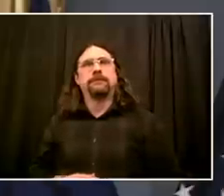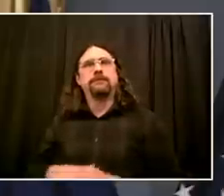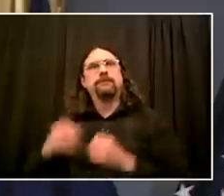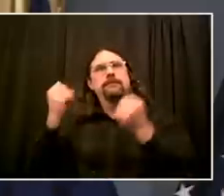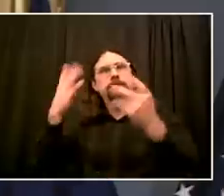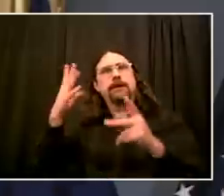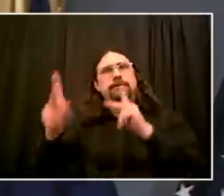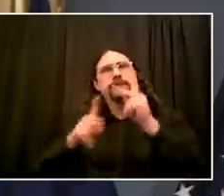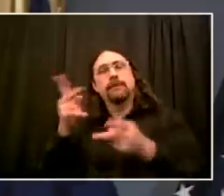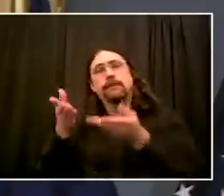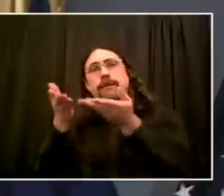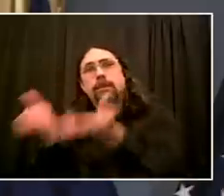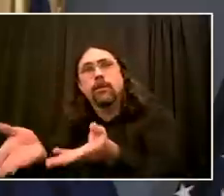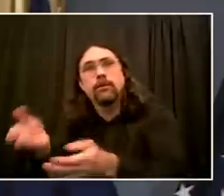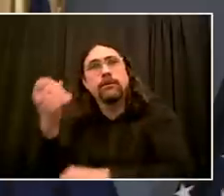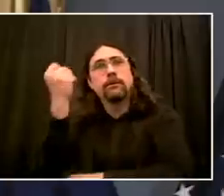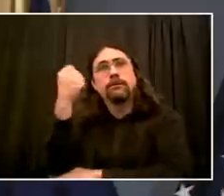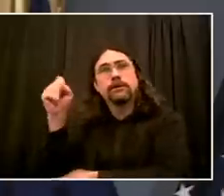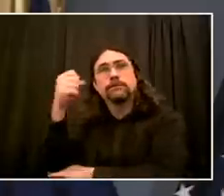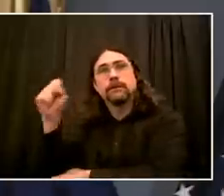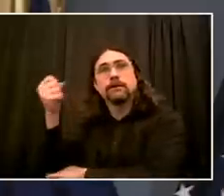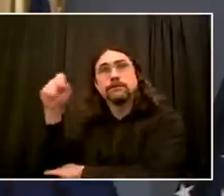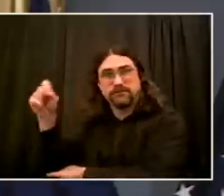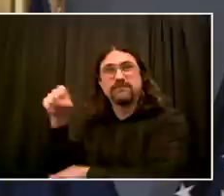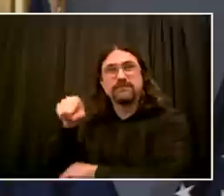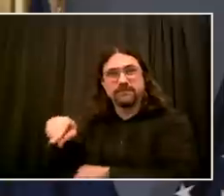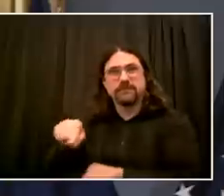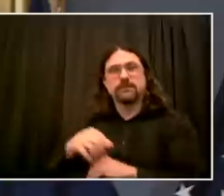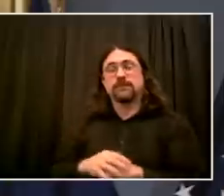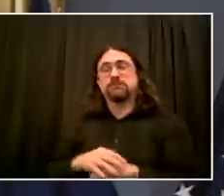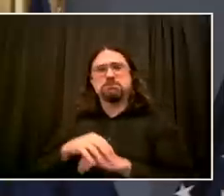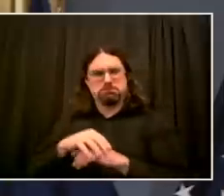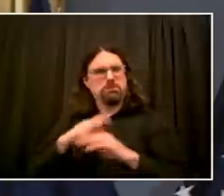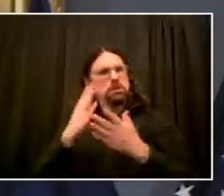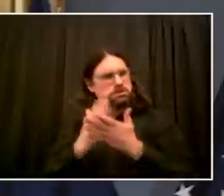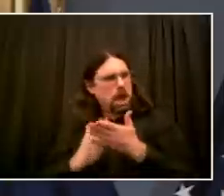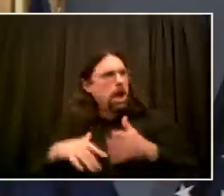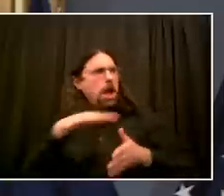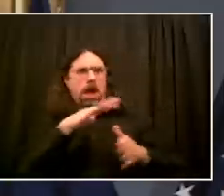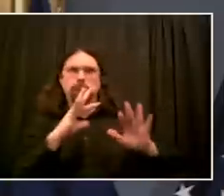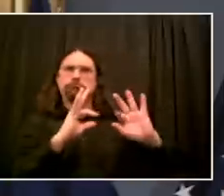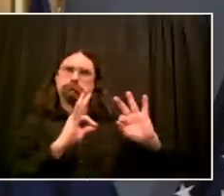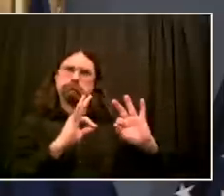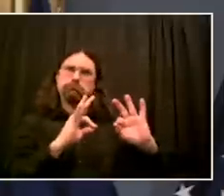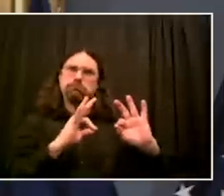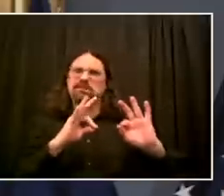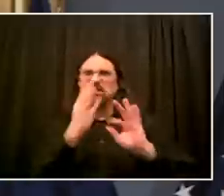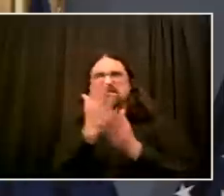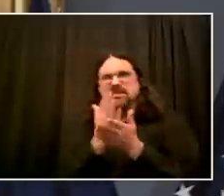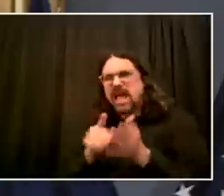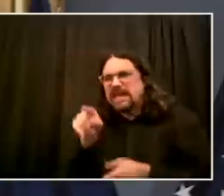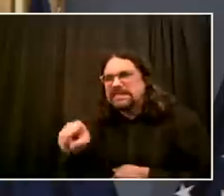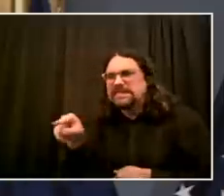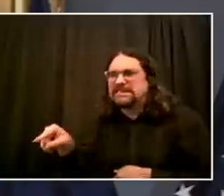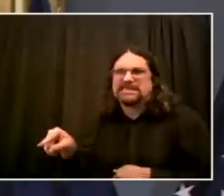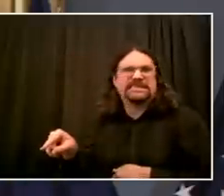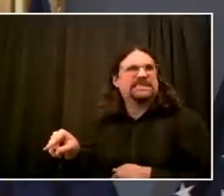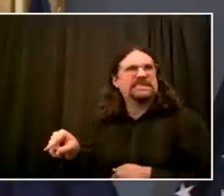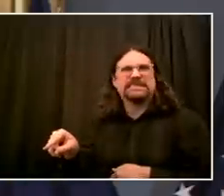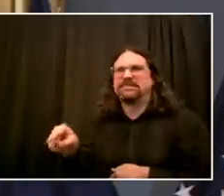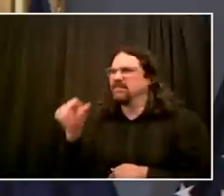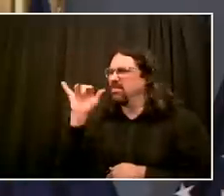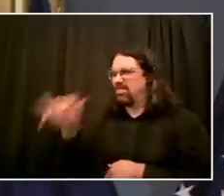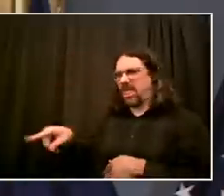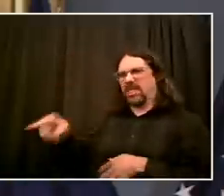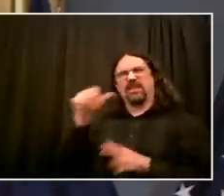first thing to talk about is the big picture. Last night, very difficult night, but thank God what we saw